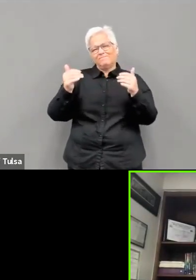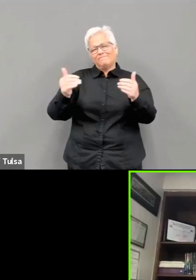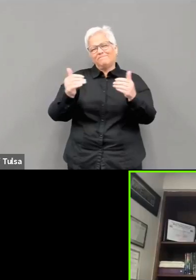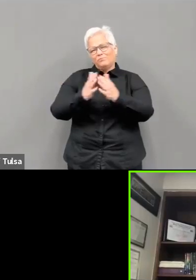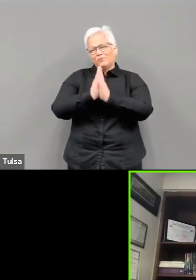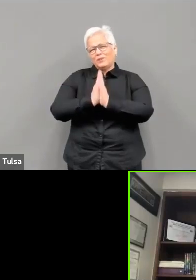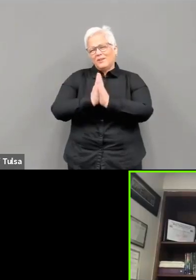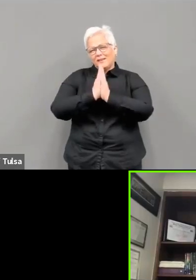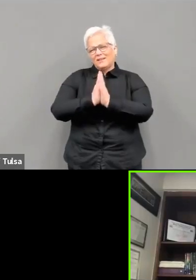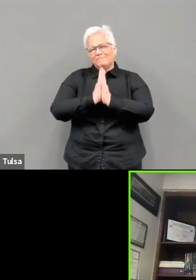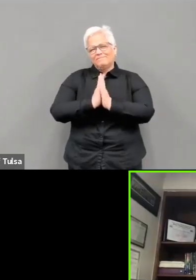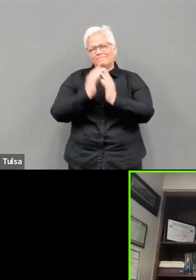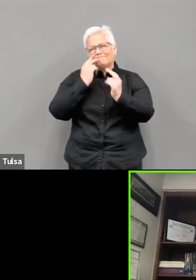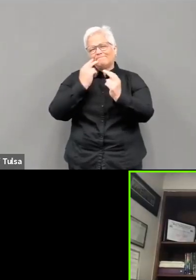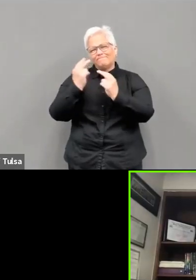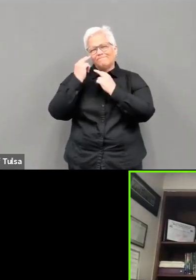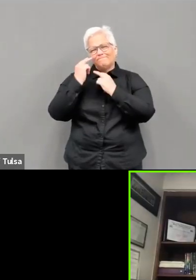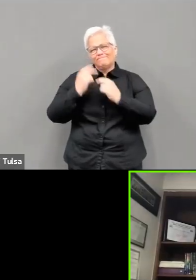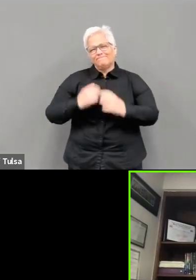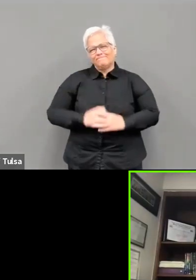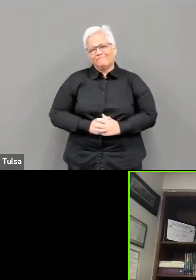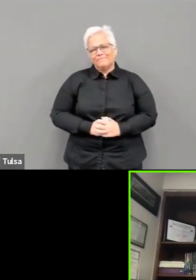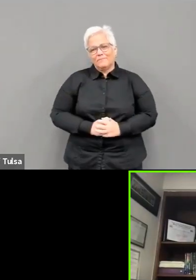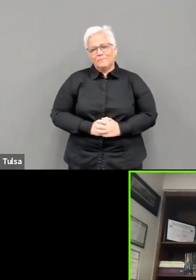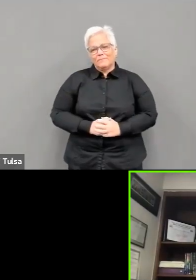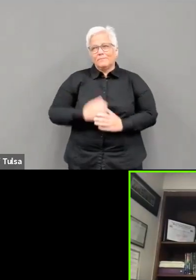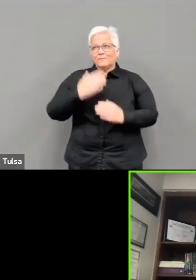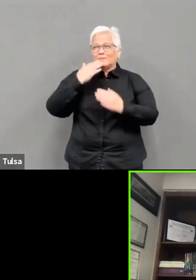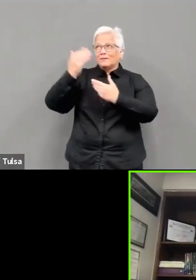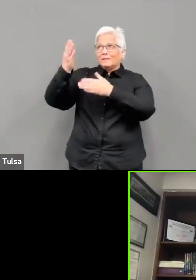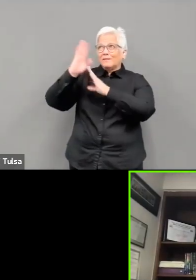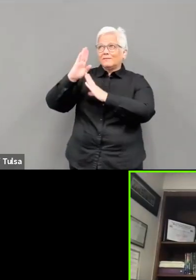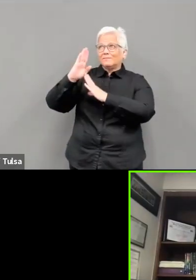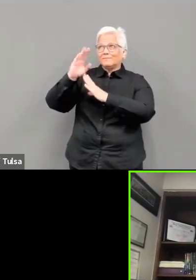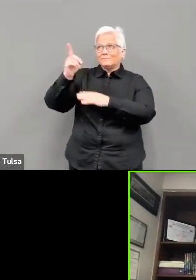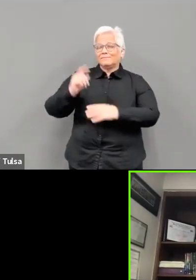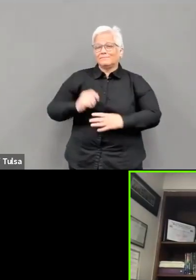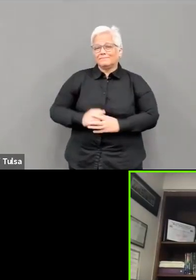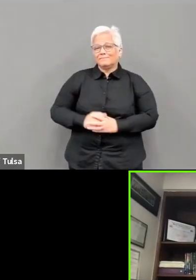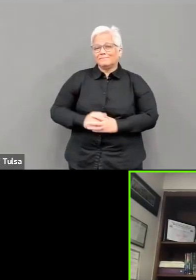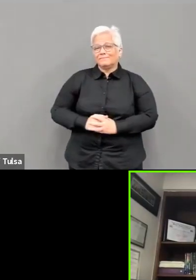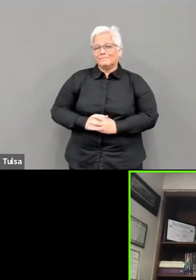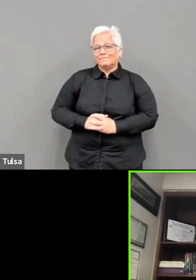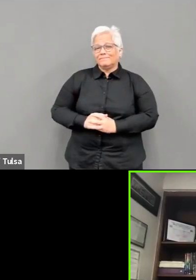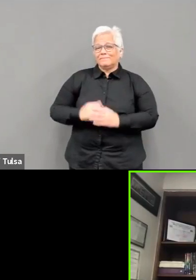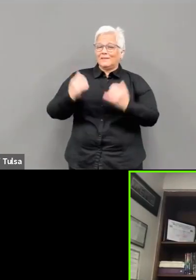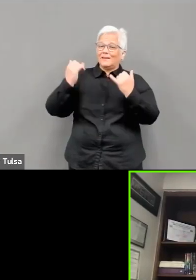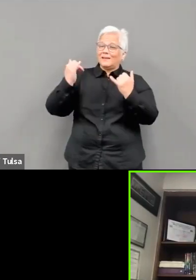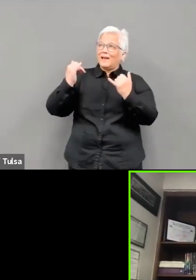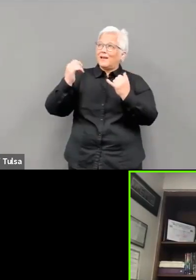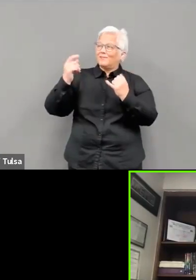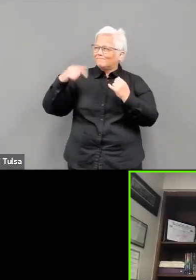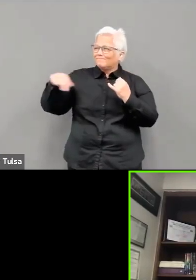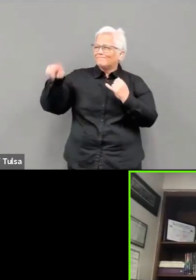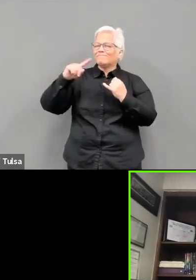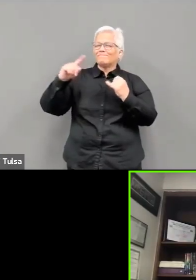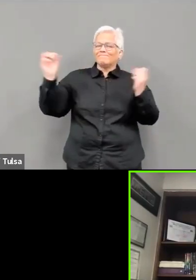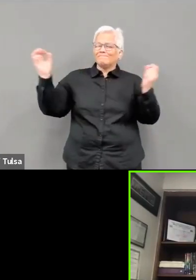Gracious and loving God, we come to you in many ways through many paths,